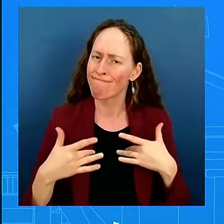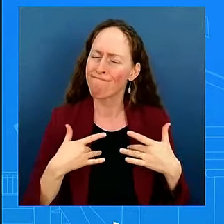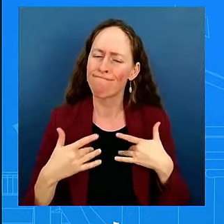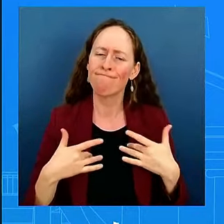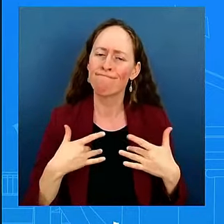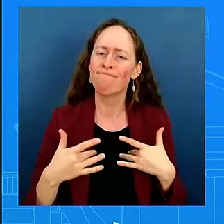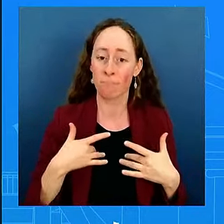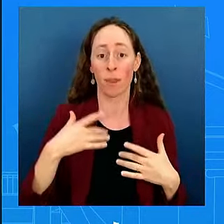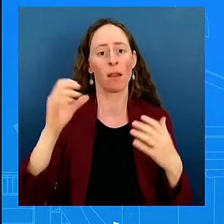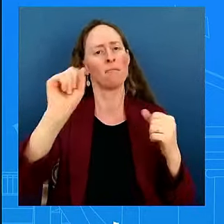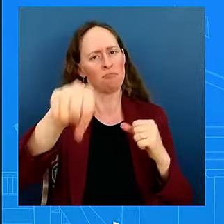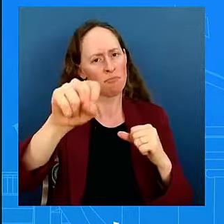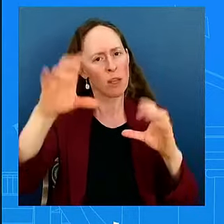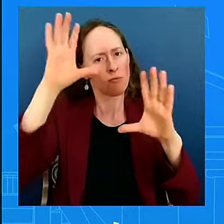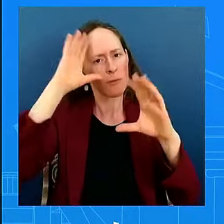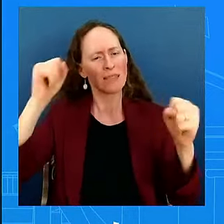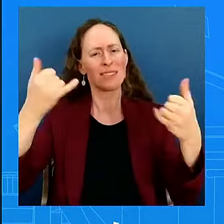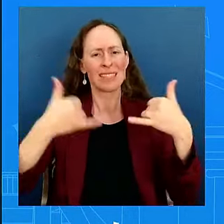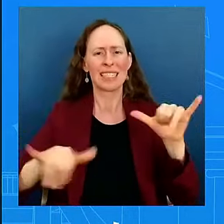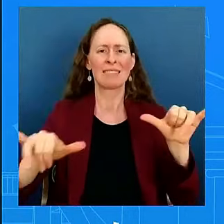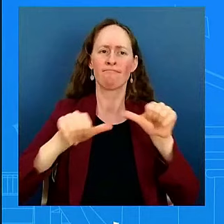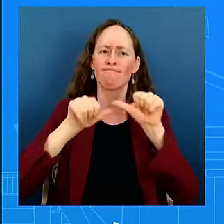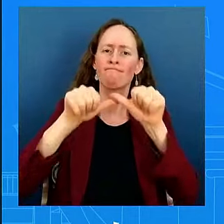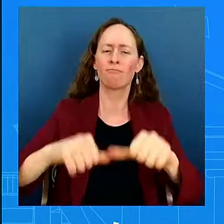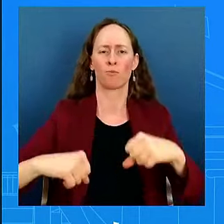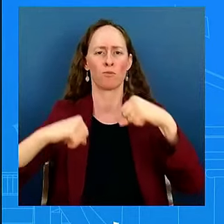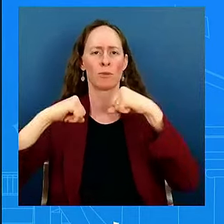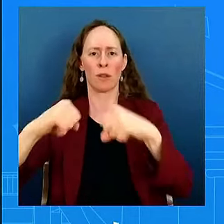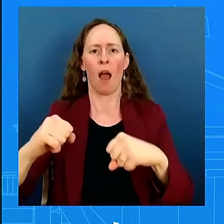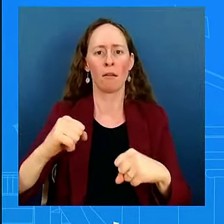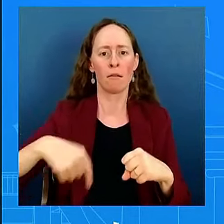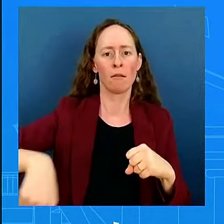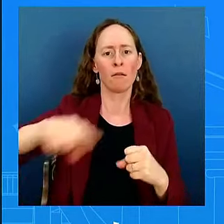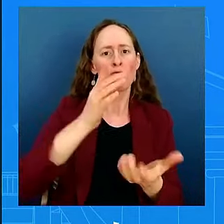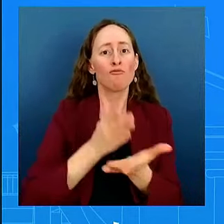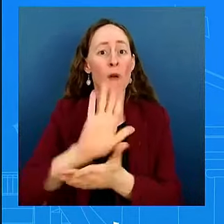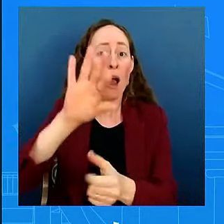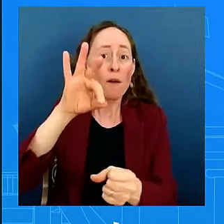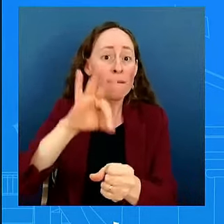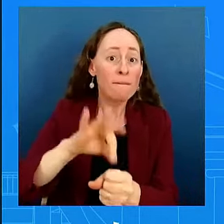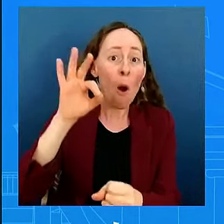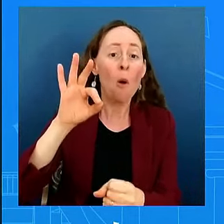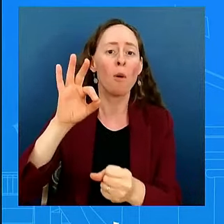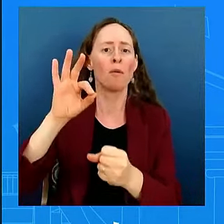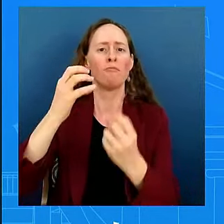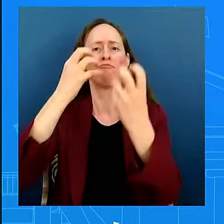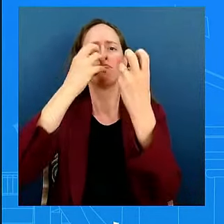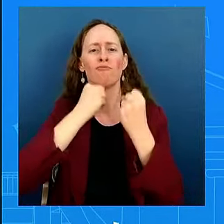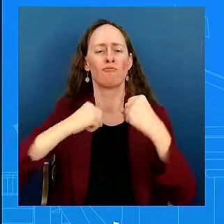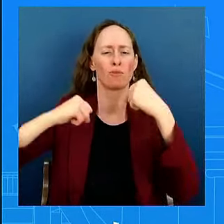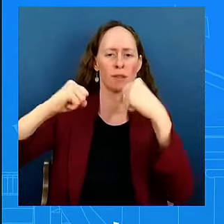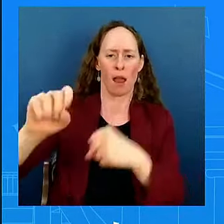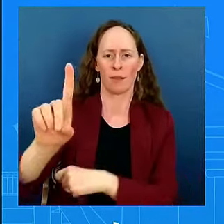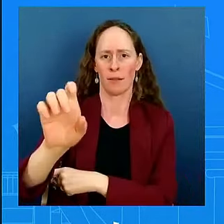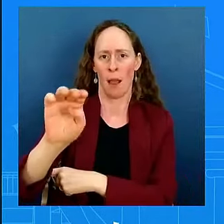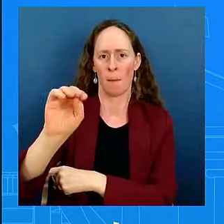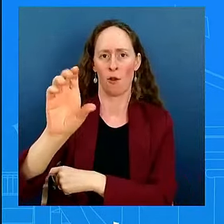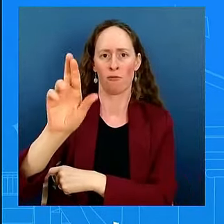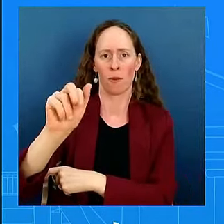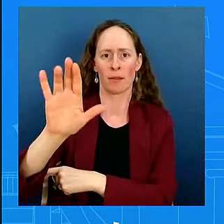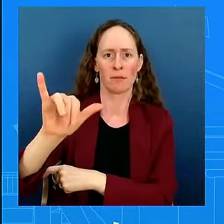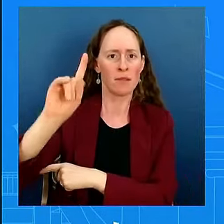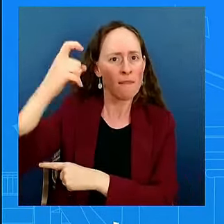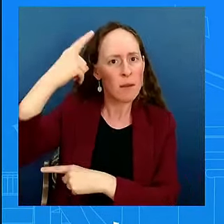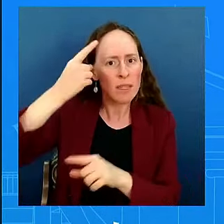democracy, to protect our freedoms, to protect the free and fair elections. And, you know, and that's what he was talking about. All you got to do is go